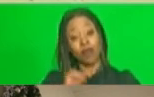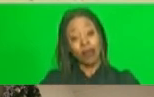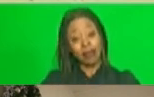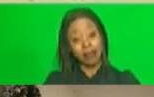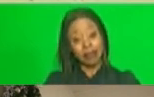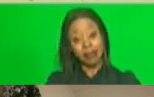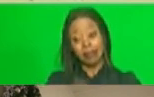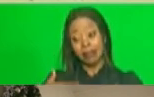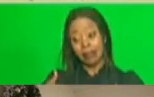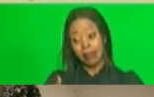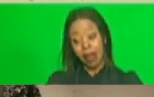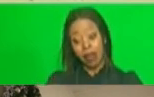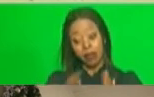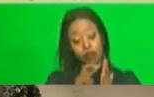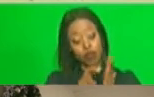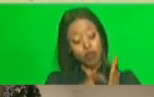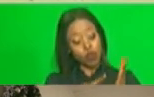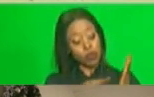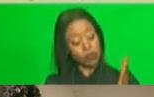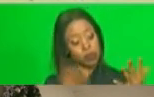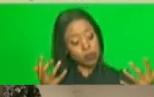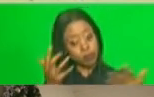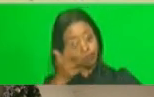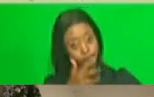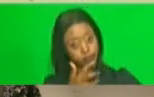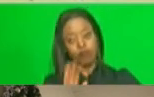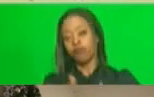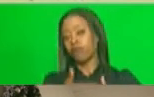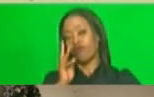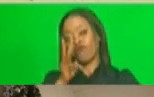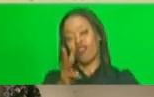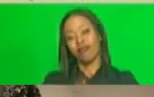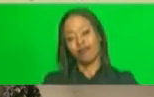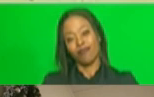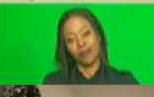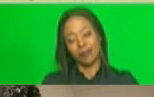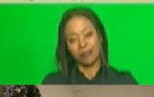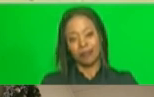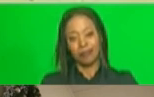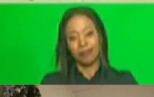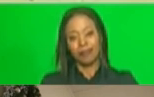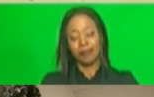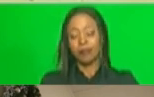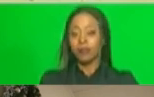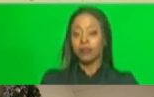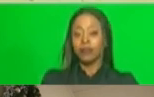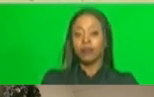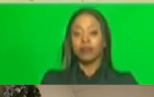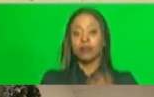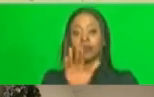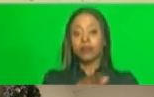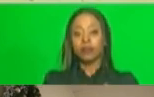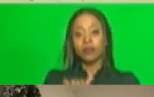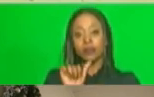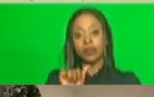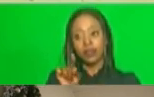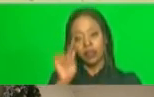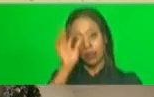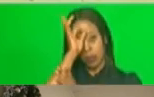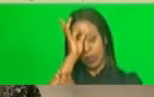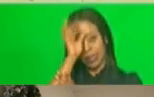health standards and requirements will be closed. South African police service